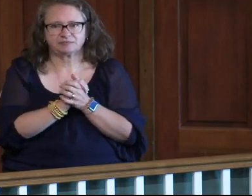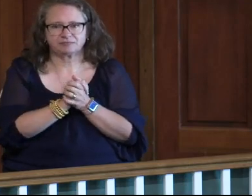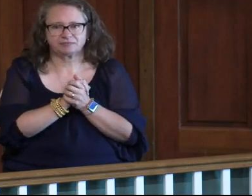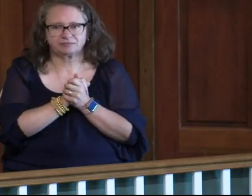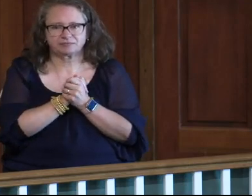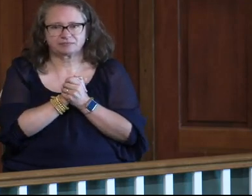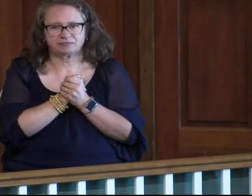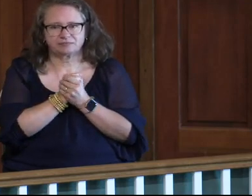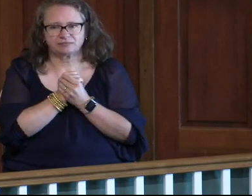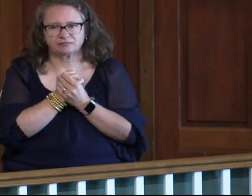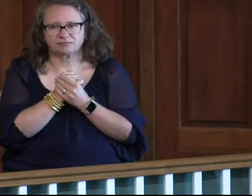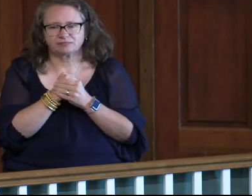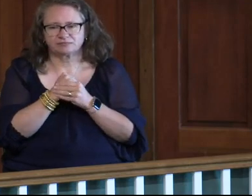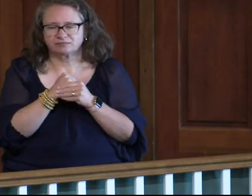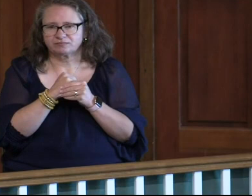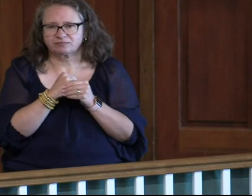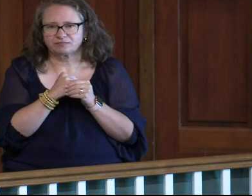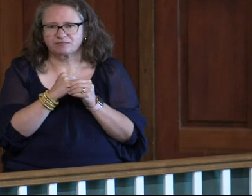And we're going to sing.